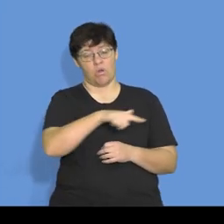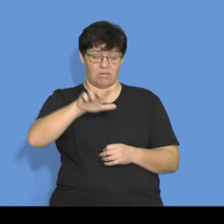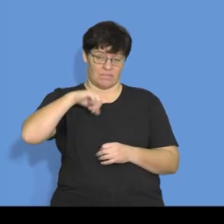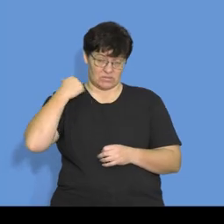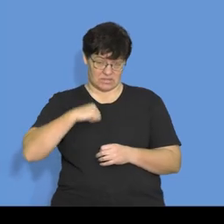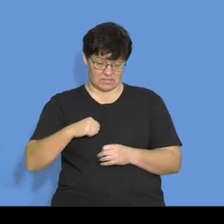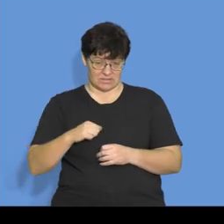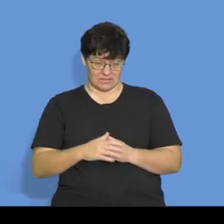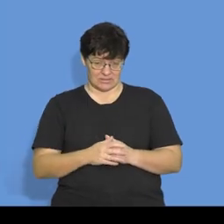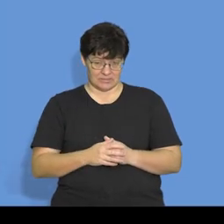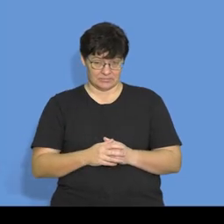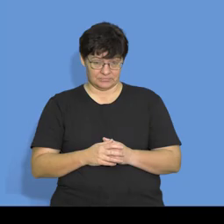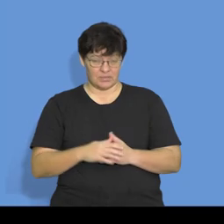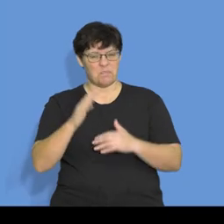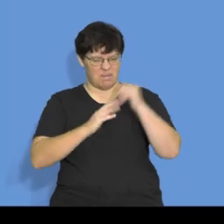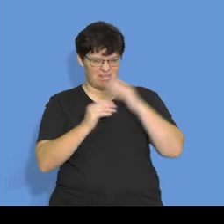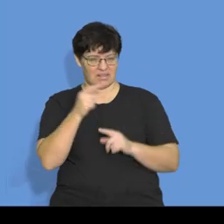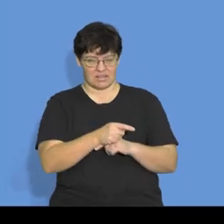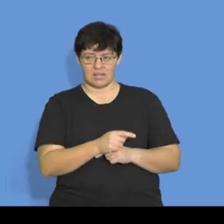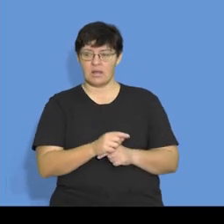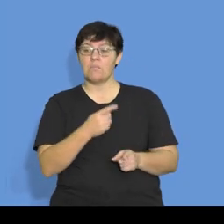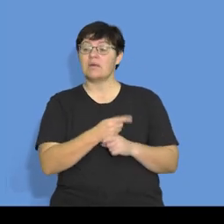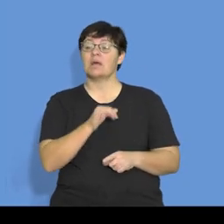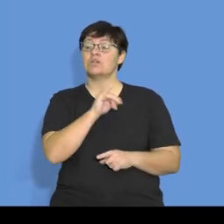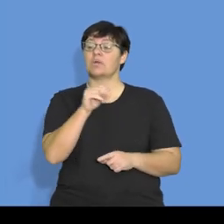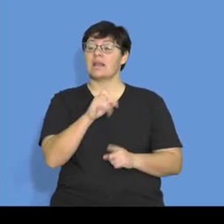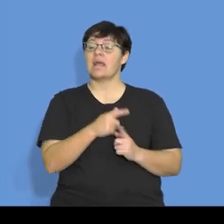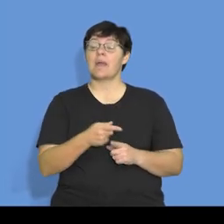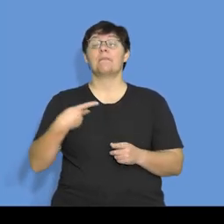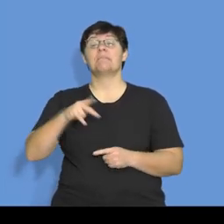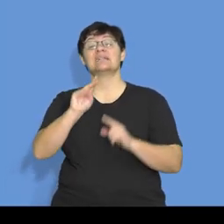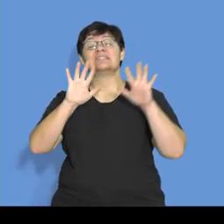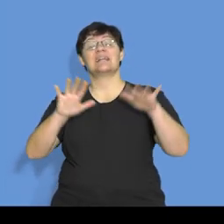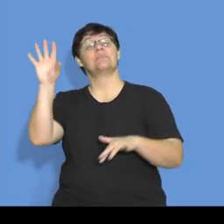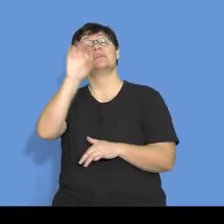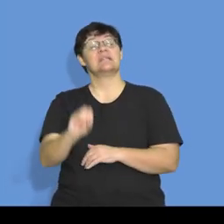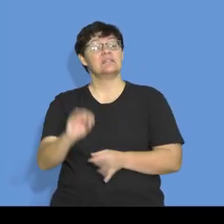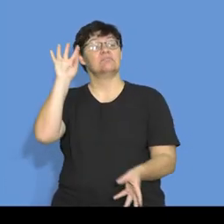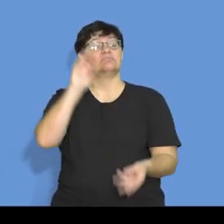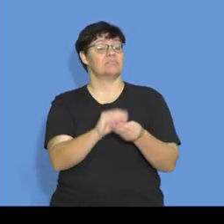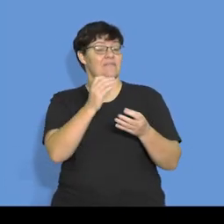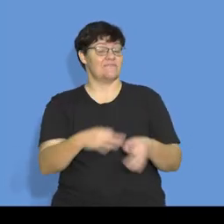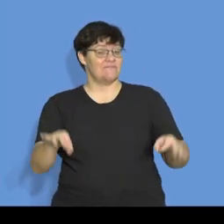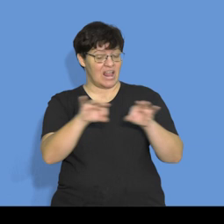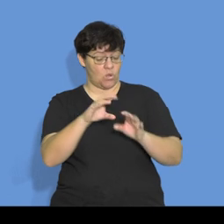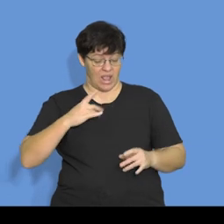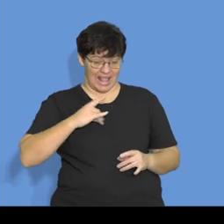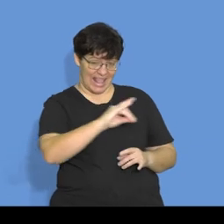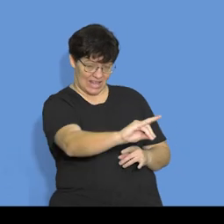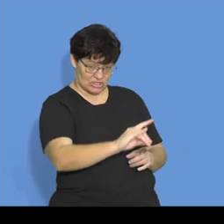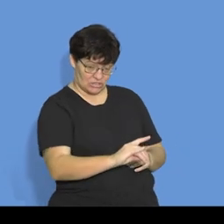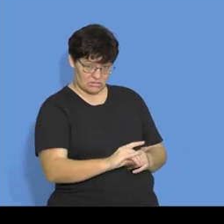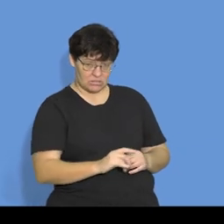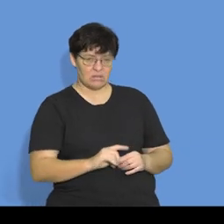he will only do this if Zoukeli pays him 10% of the total value in cash, give two